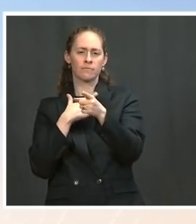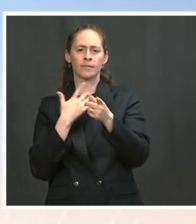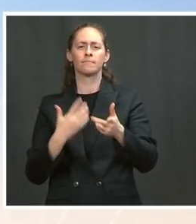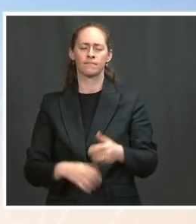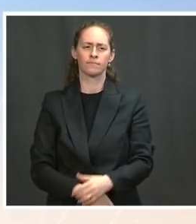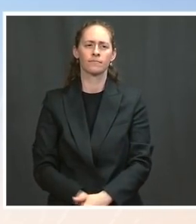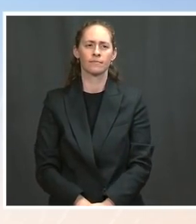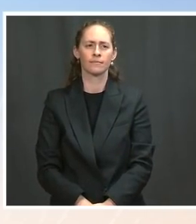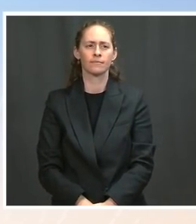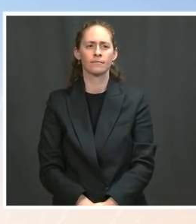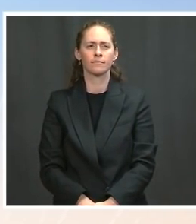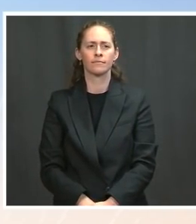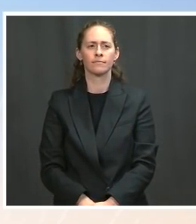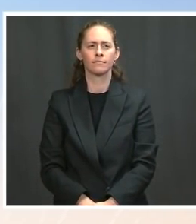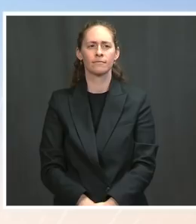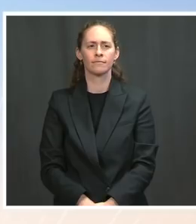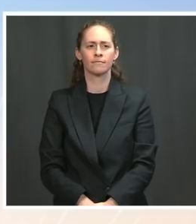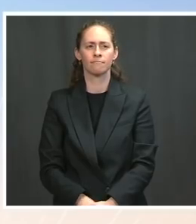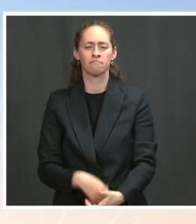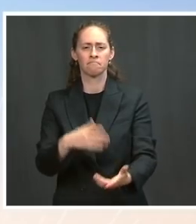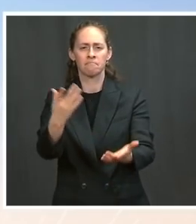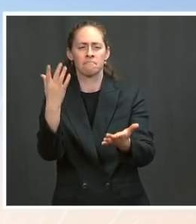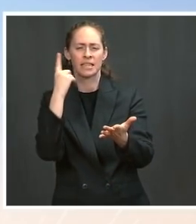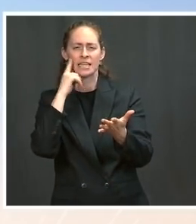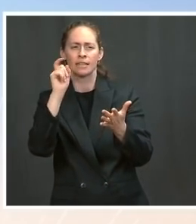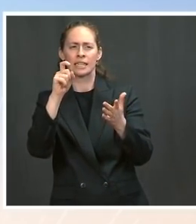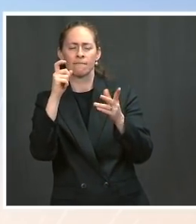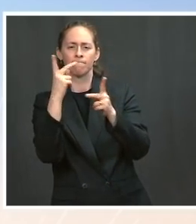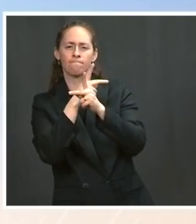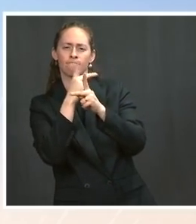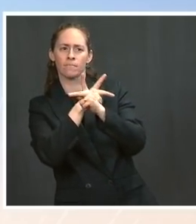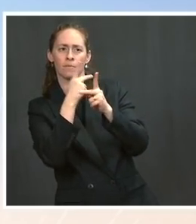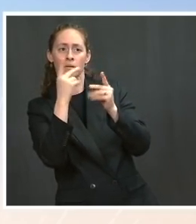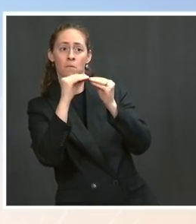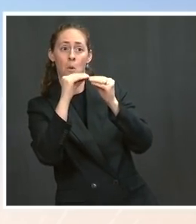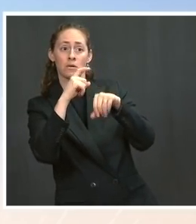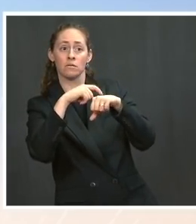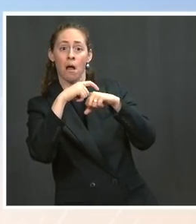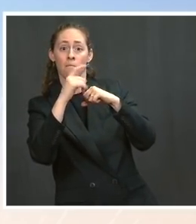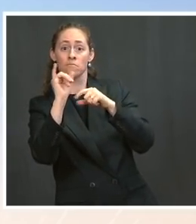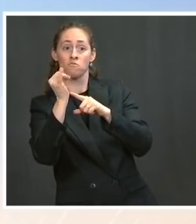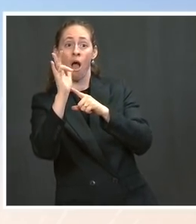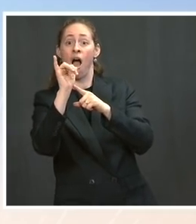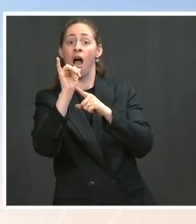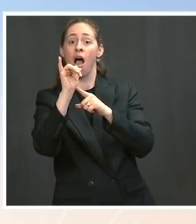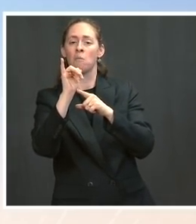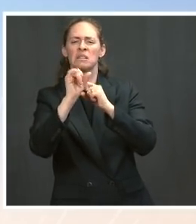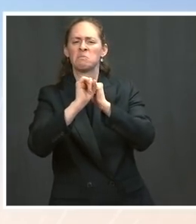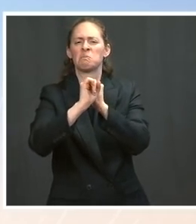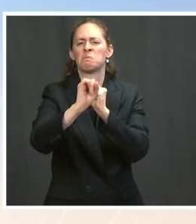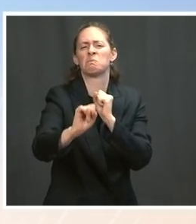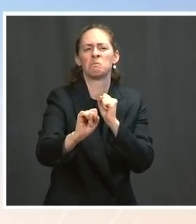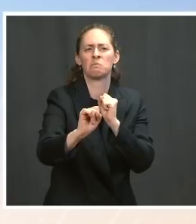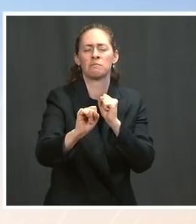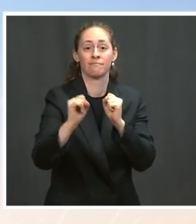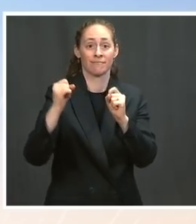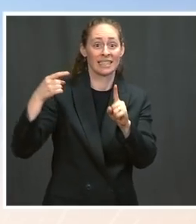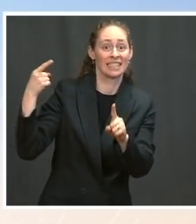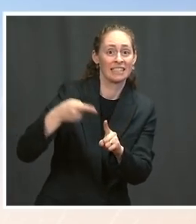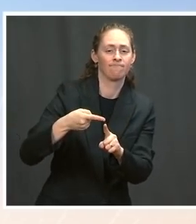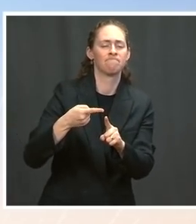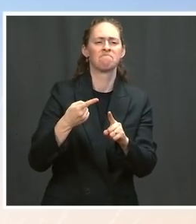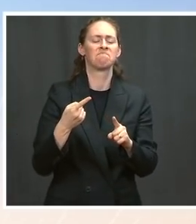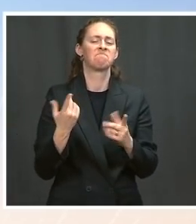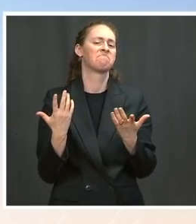through the use of extraordinary measures. But I can't really be more precise than that. The on long it's to October or further?